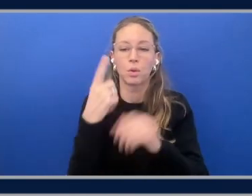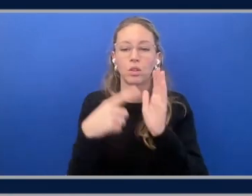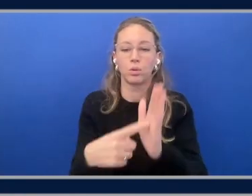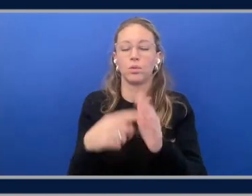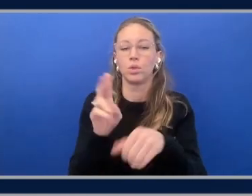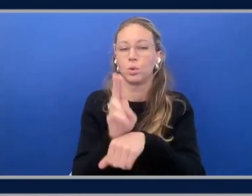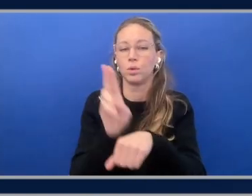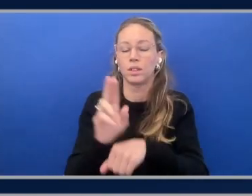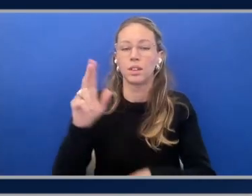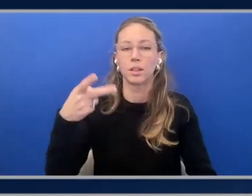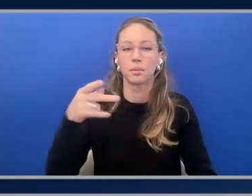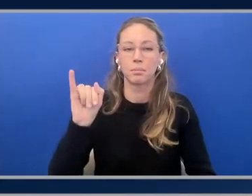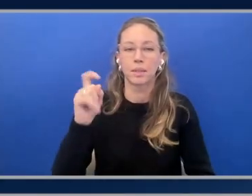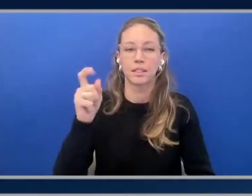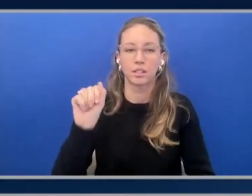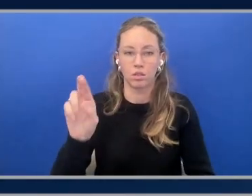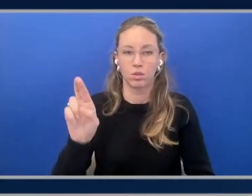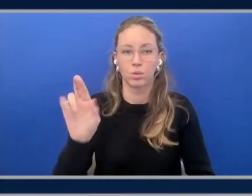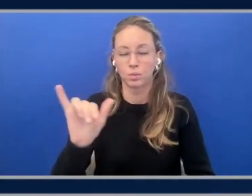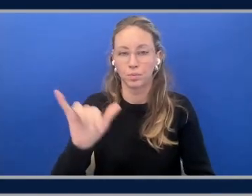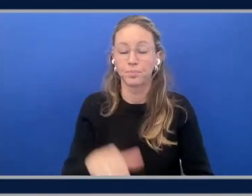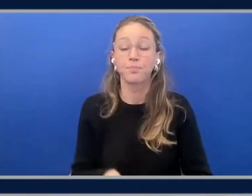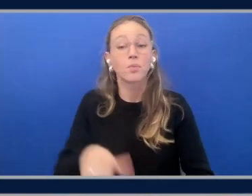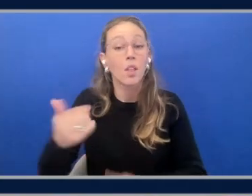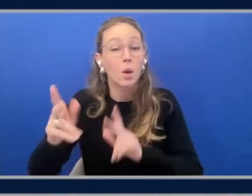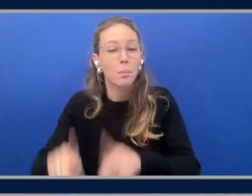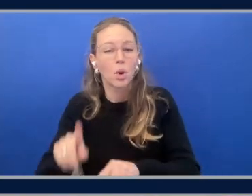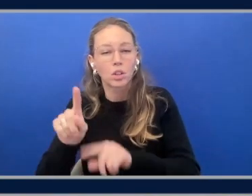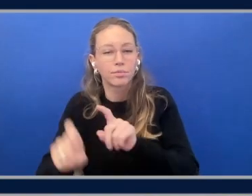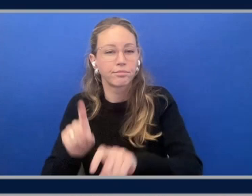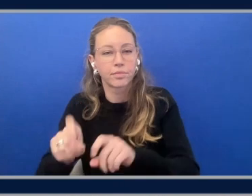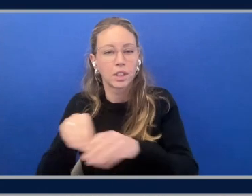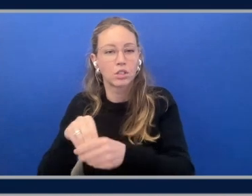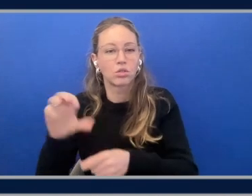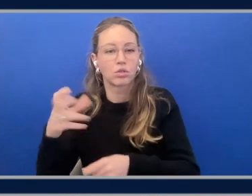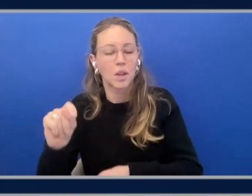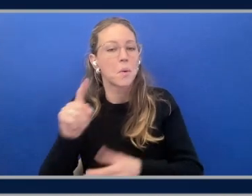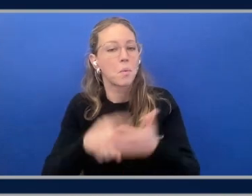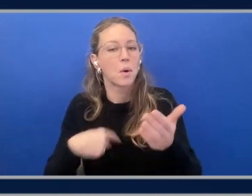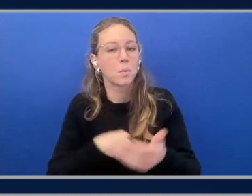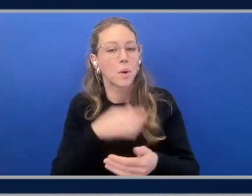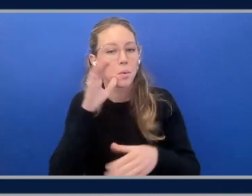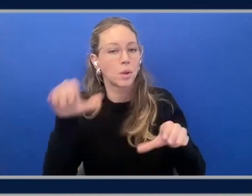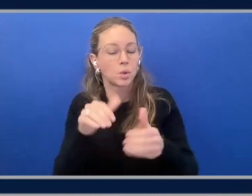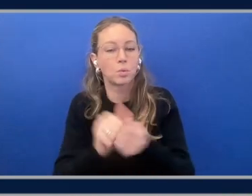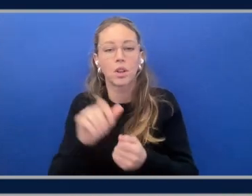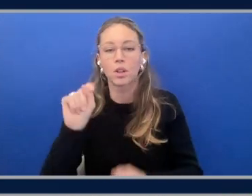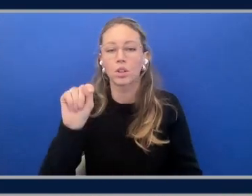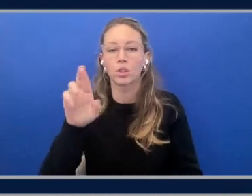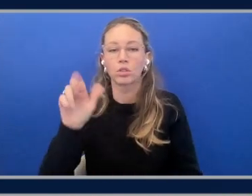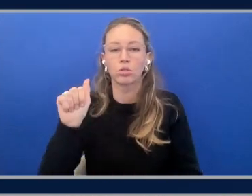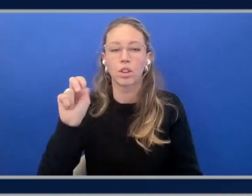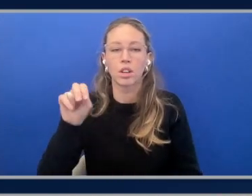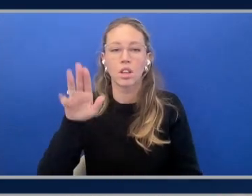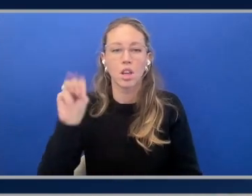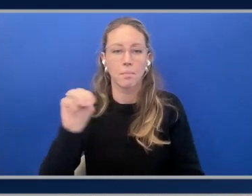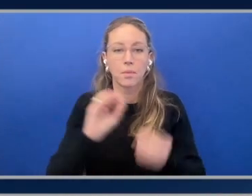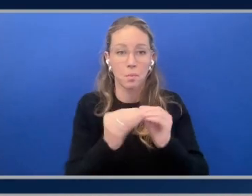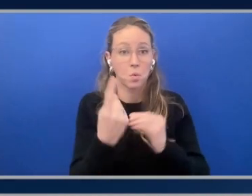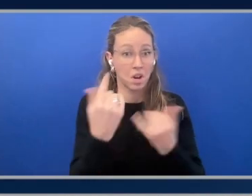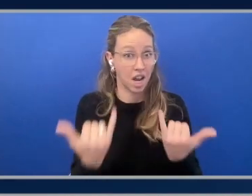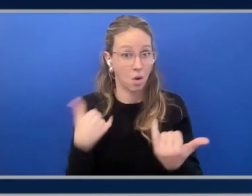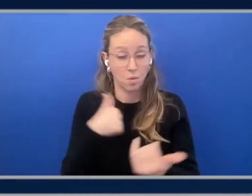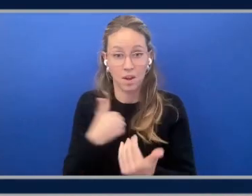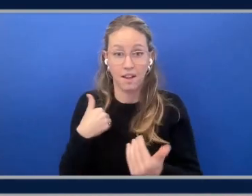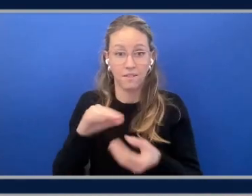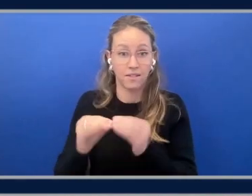while you're getting this going, somebody did ask me earlier of what are we going to do with Tranium 1 now that Tranium 2 is there? And I really like the